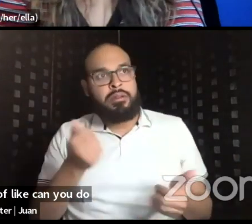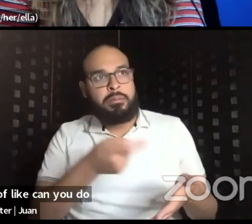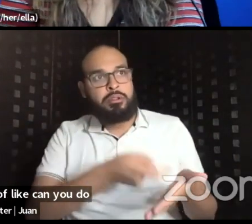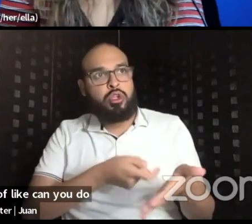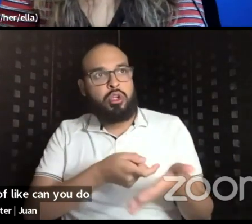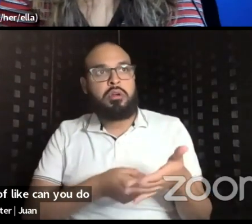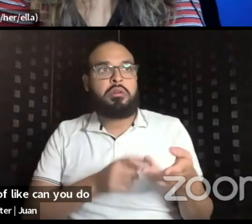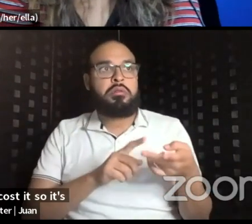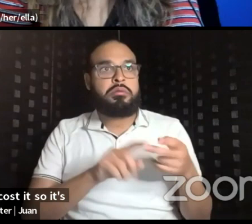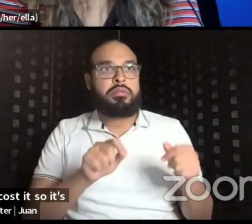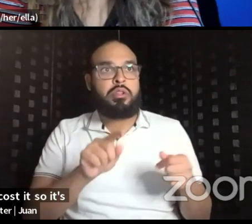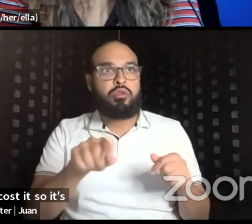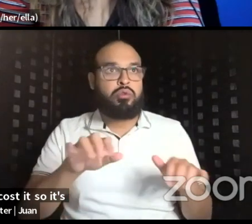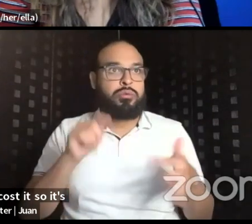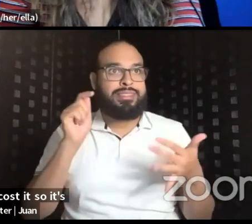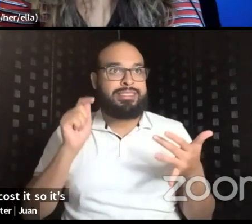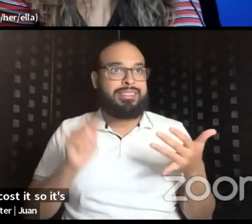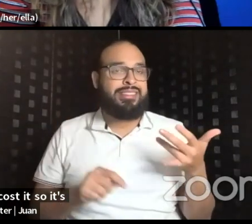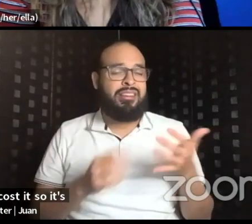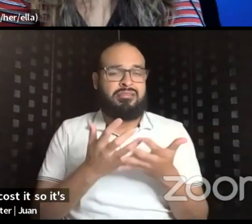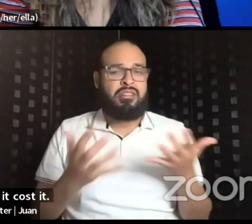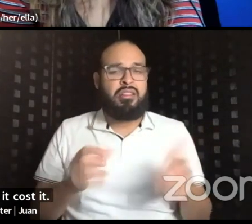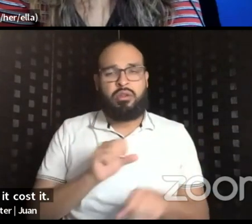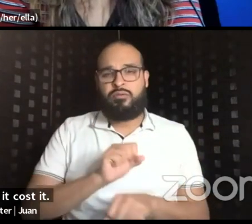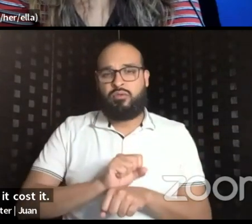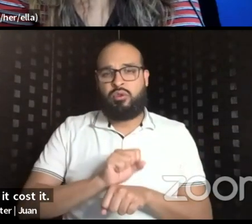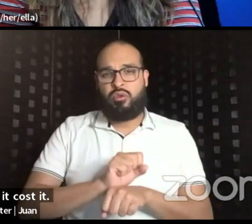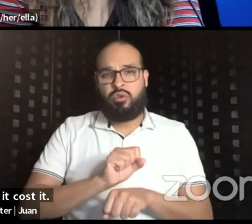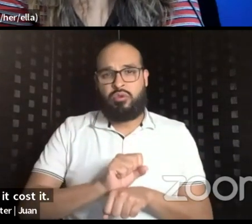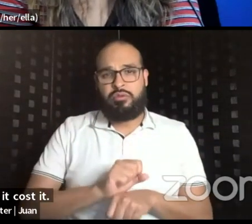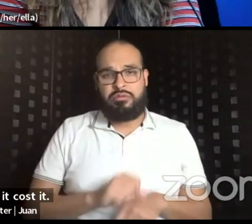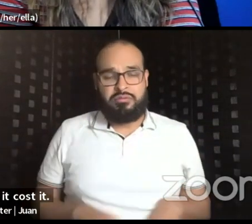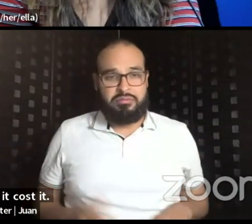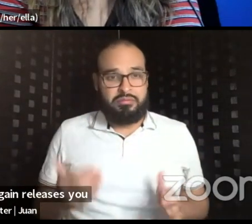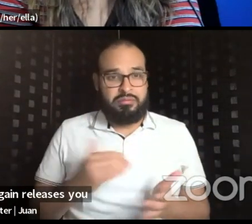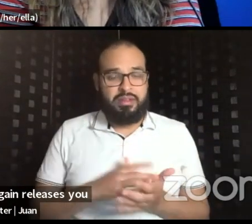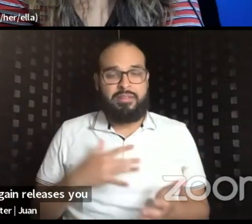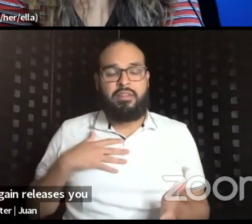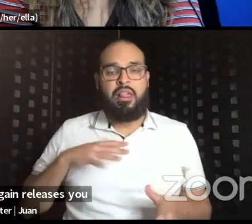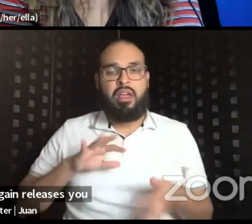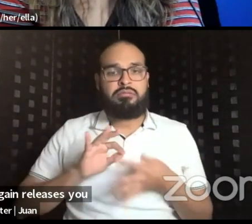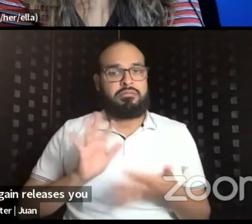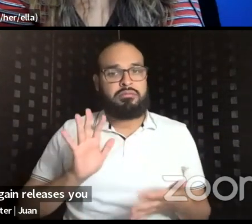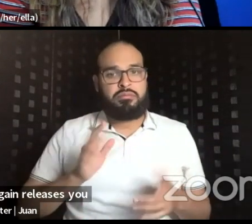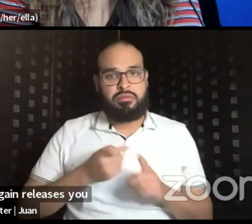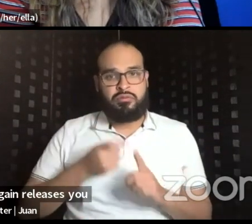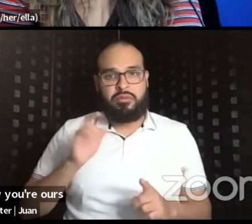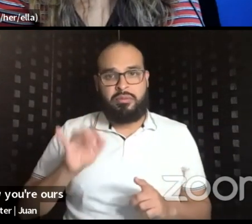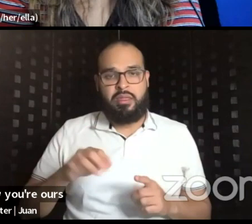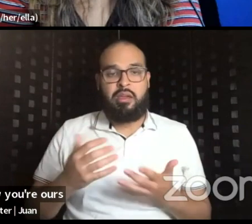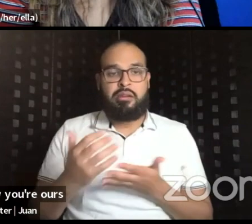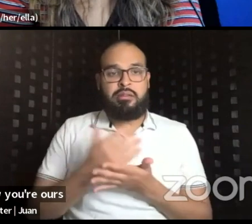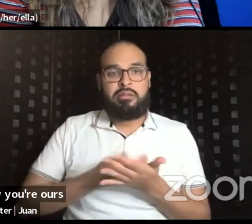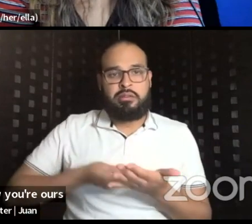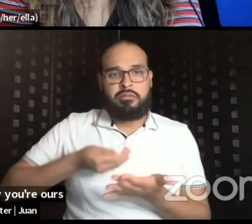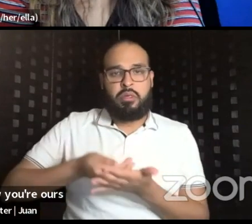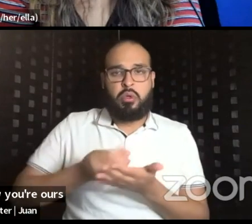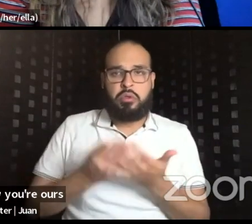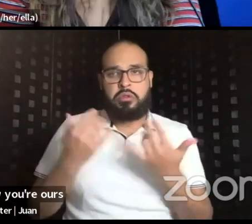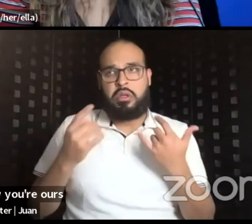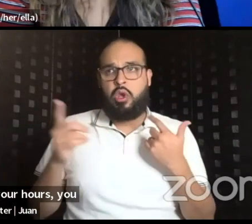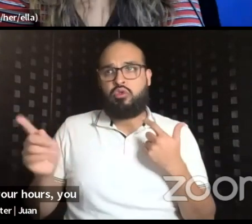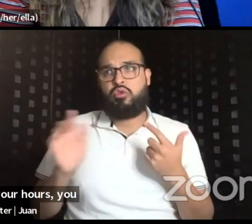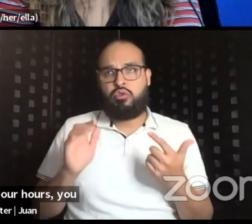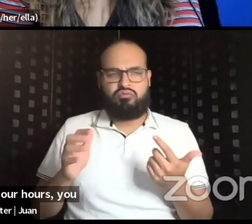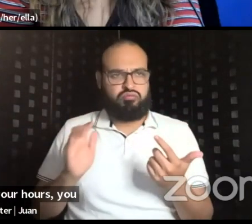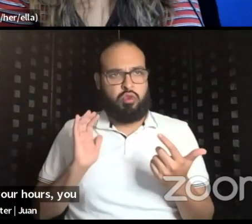So it's a, it's an enormous amount of labor. Um, again, releases you from that salary of like, well, now you're ours. You will do everything we say. Um,